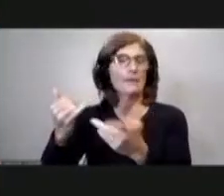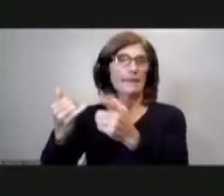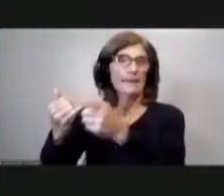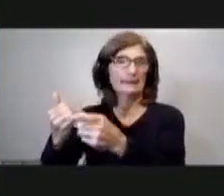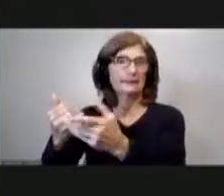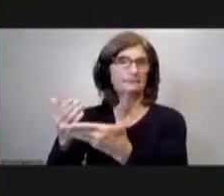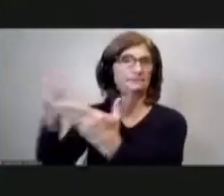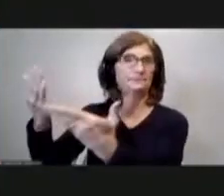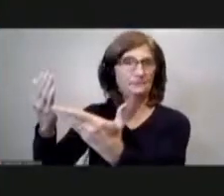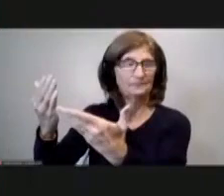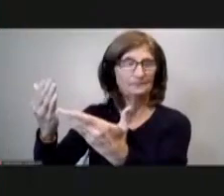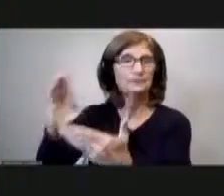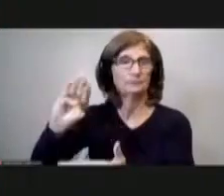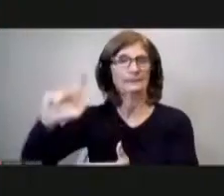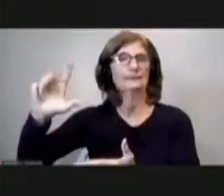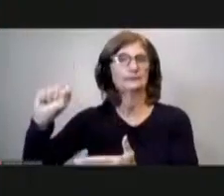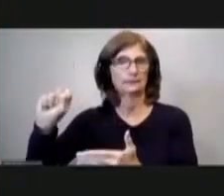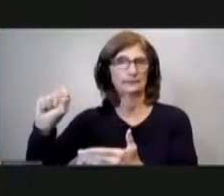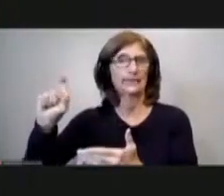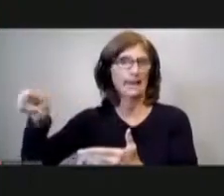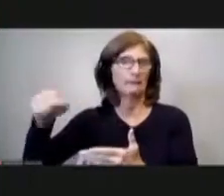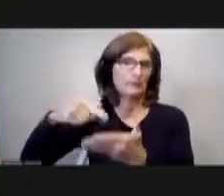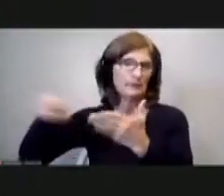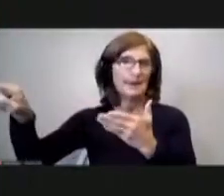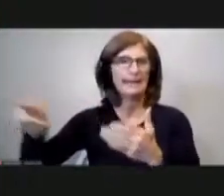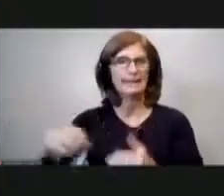all right thanks